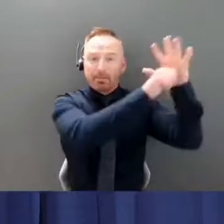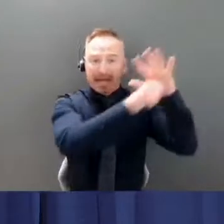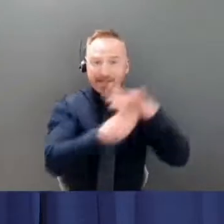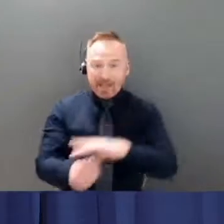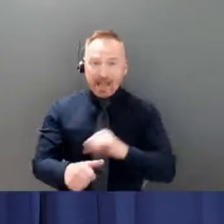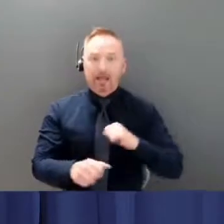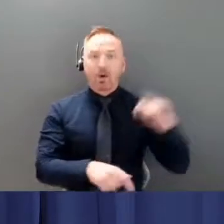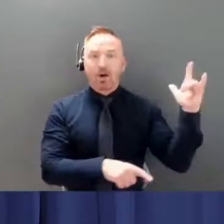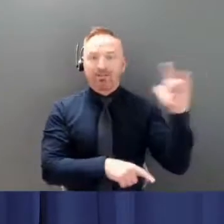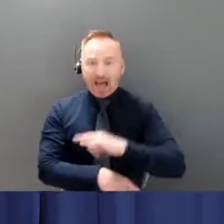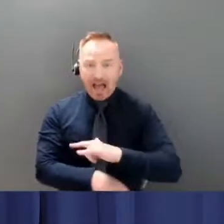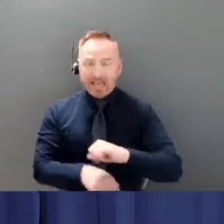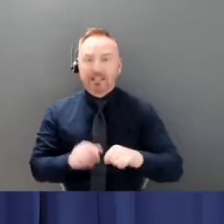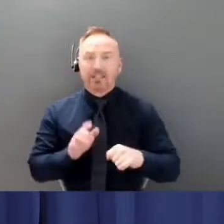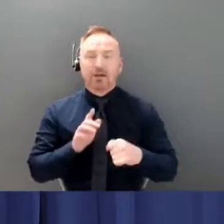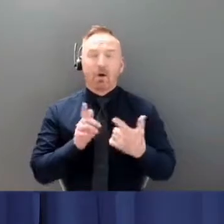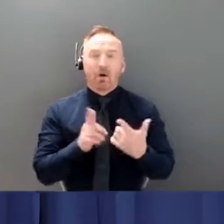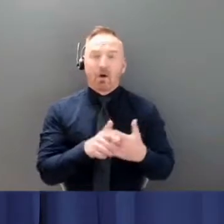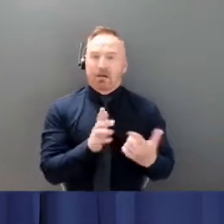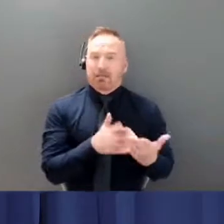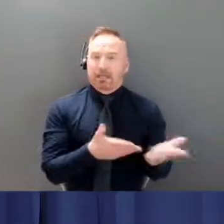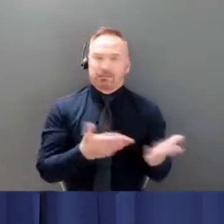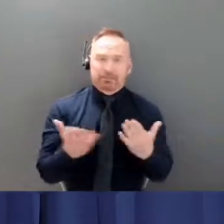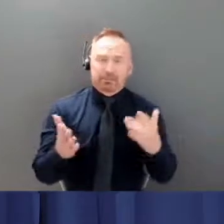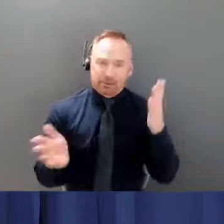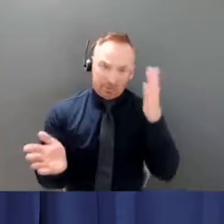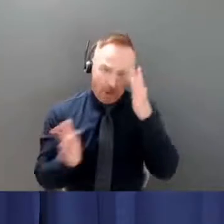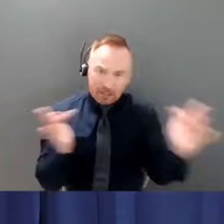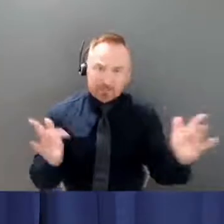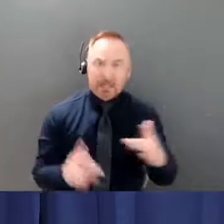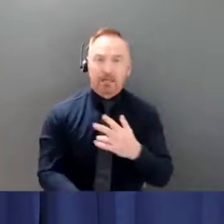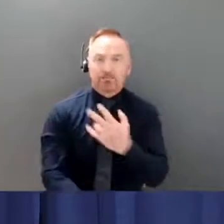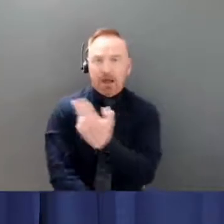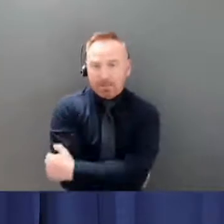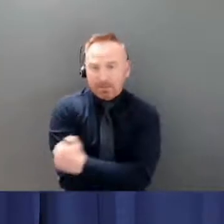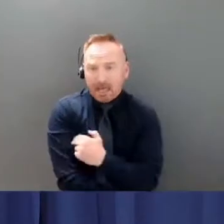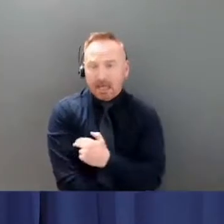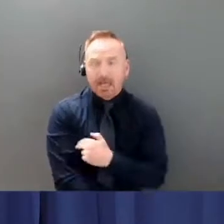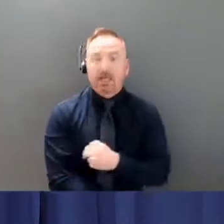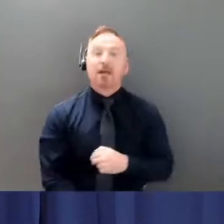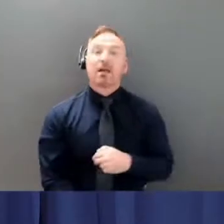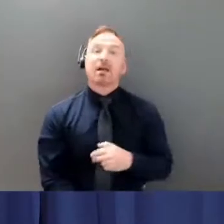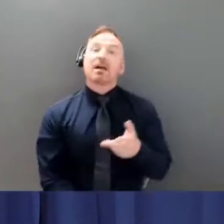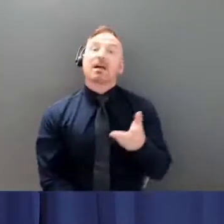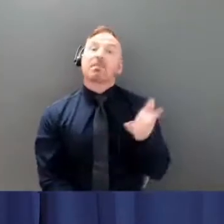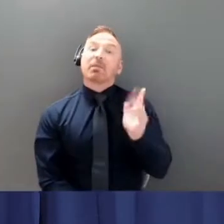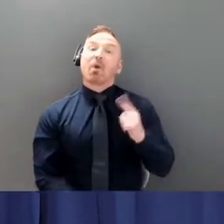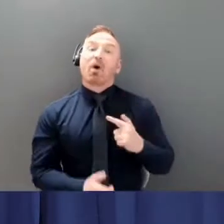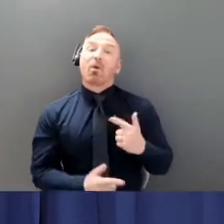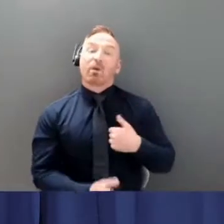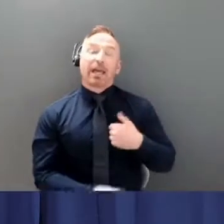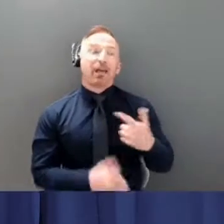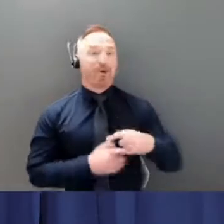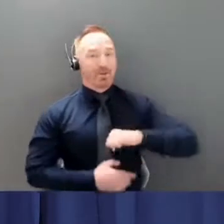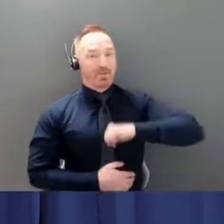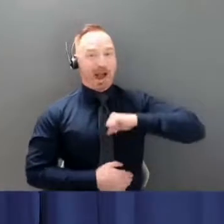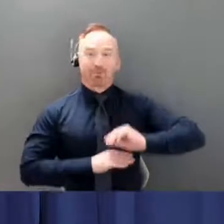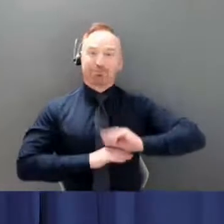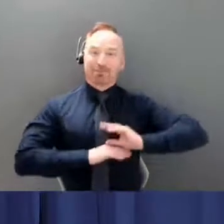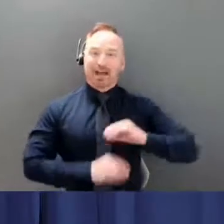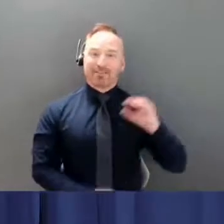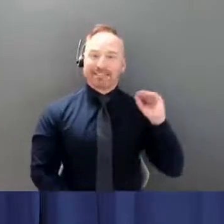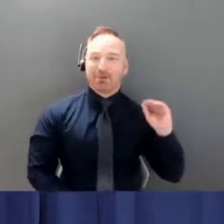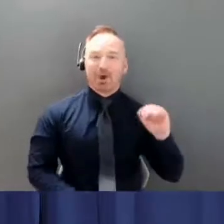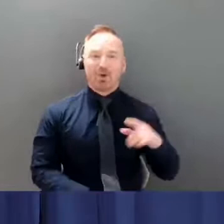Our proud days enjoying zero or a few cases seem like a distant past right now. And we are challenged enough,